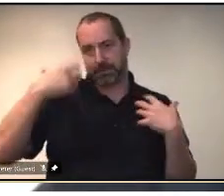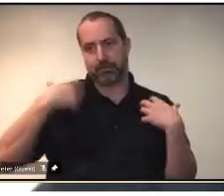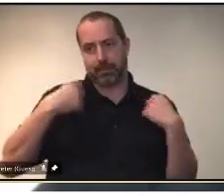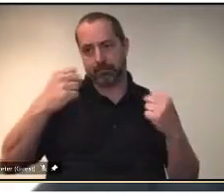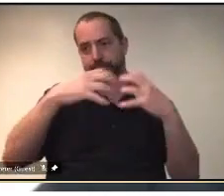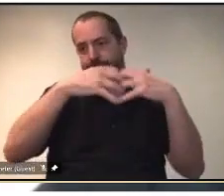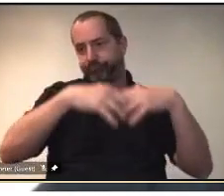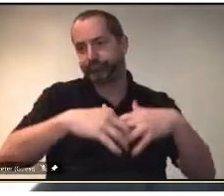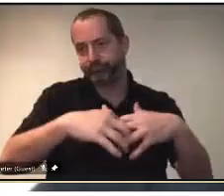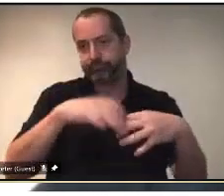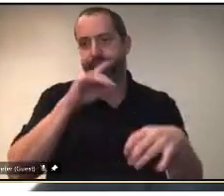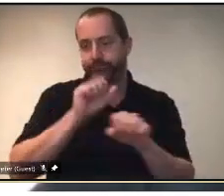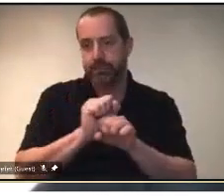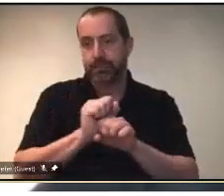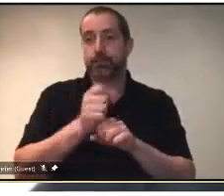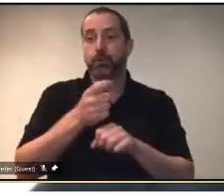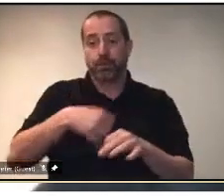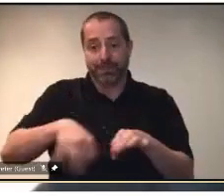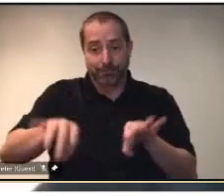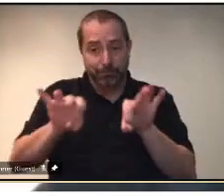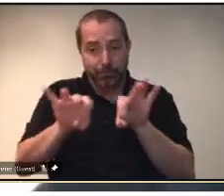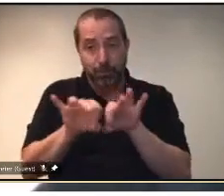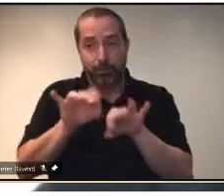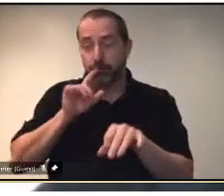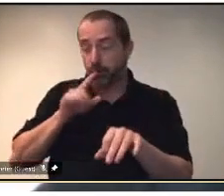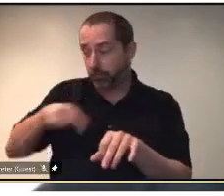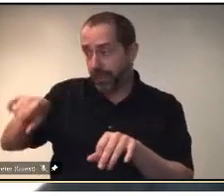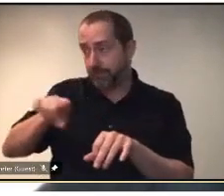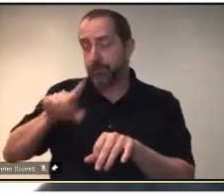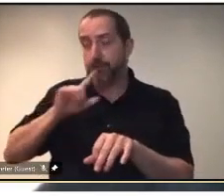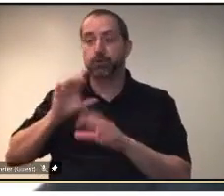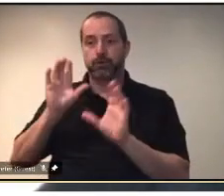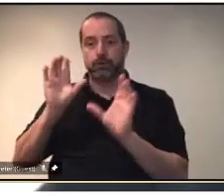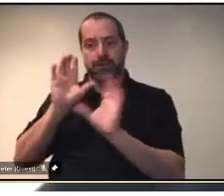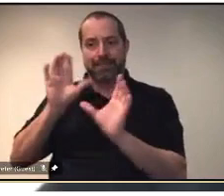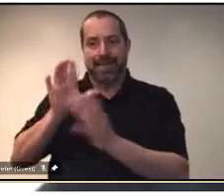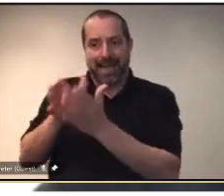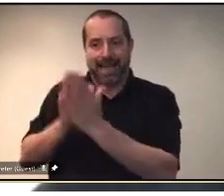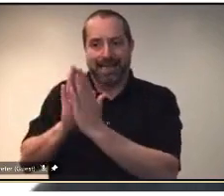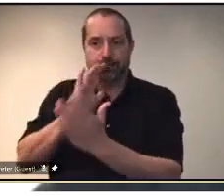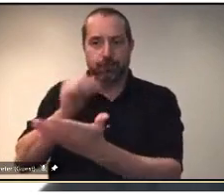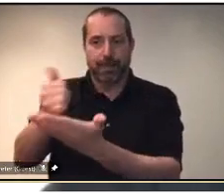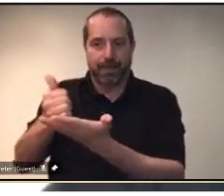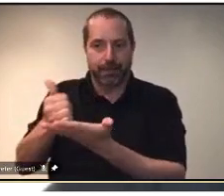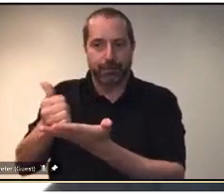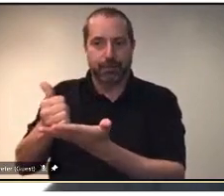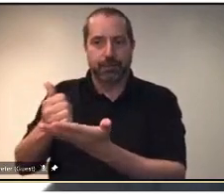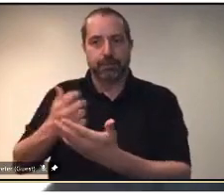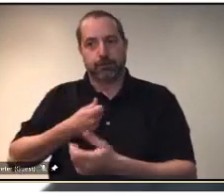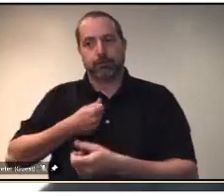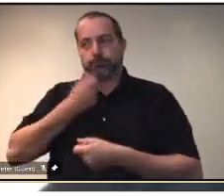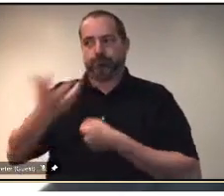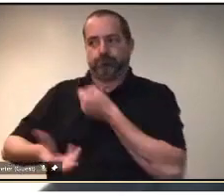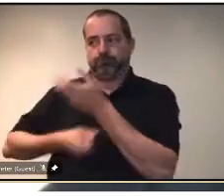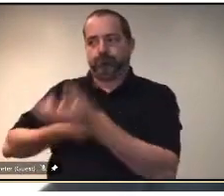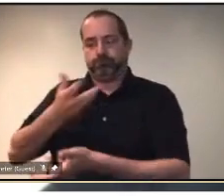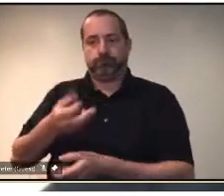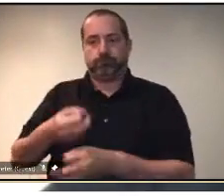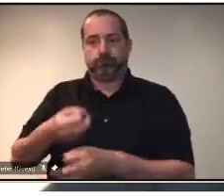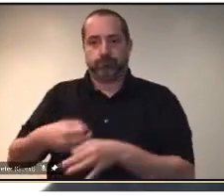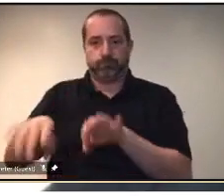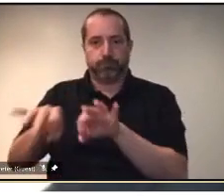able to feel comfortable in expressing some of their stress that they have been we've got two gentlemen on this call